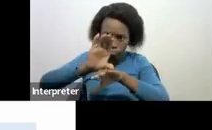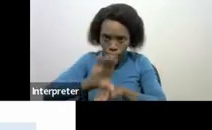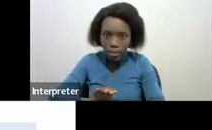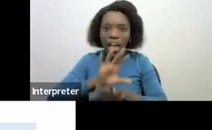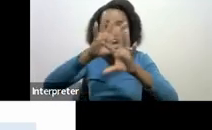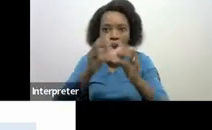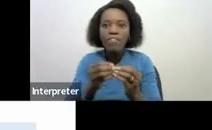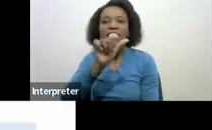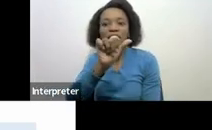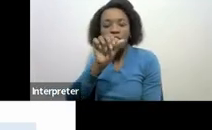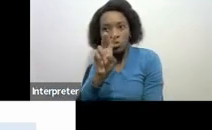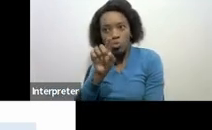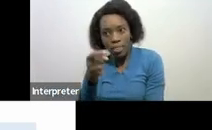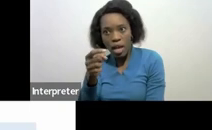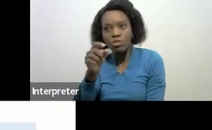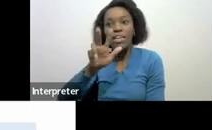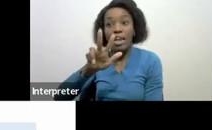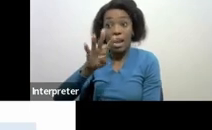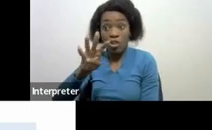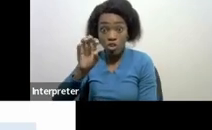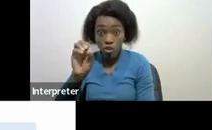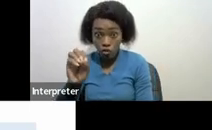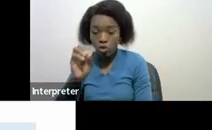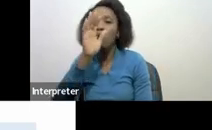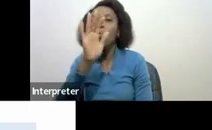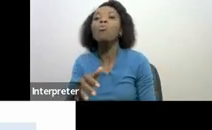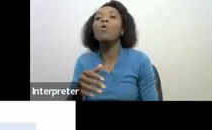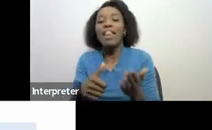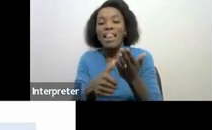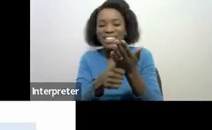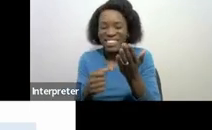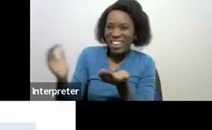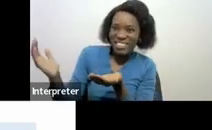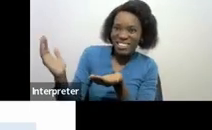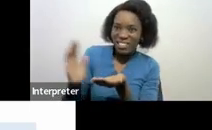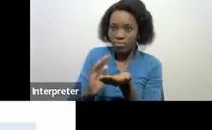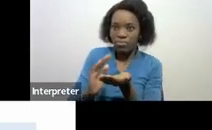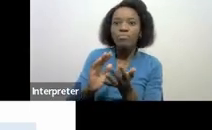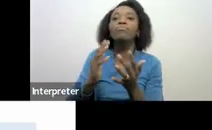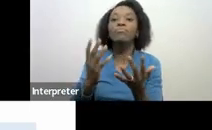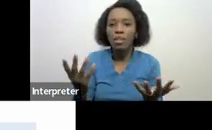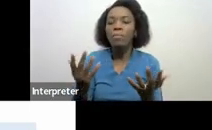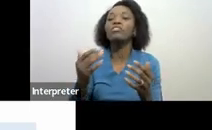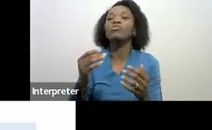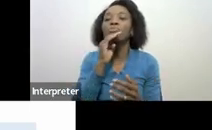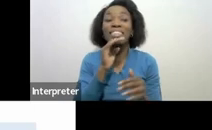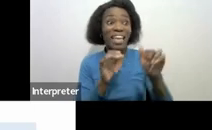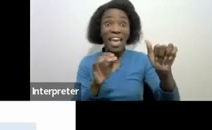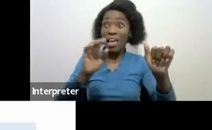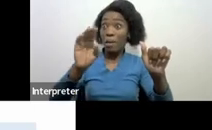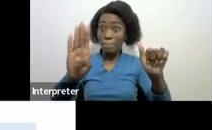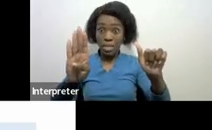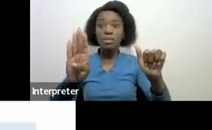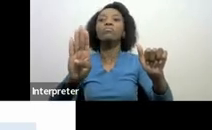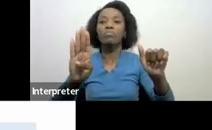,840. Then we will list the tax paid in the form of pay as we end with help by agent A and agent B